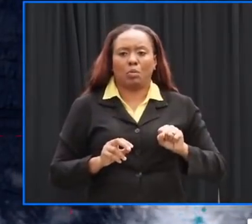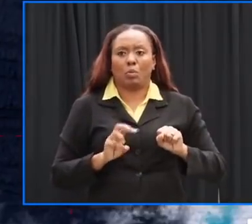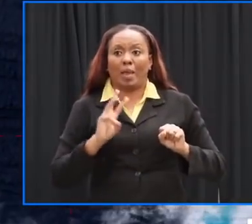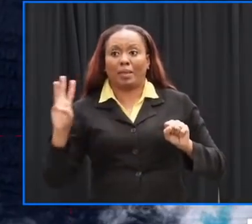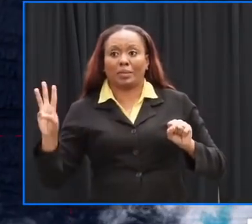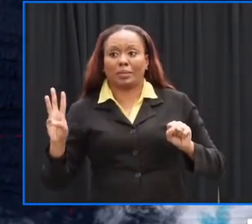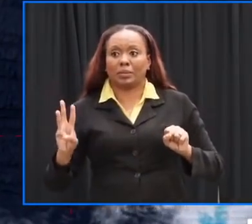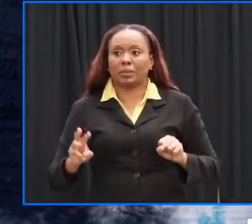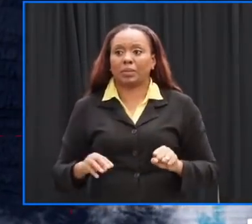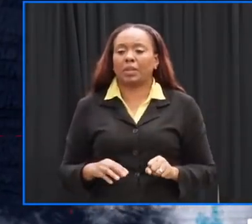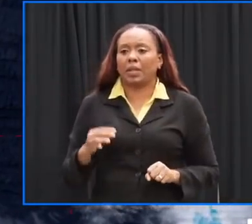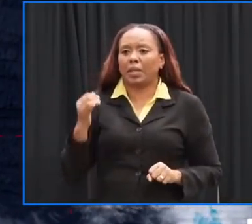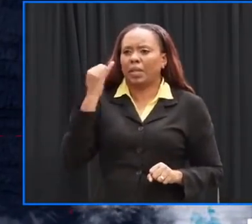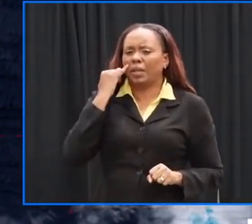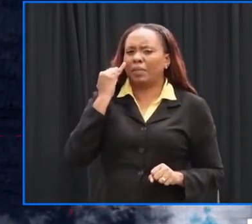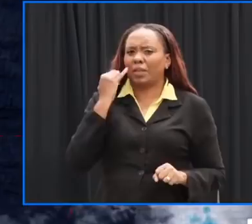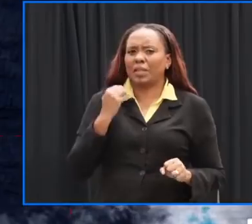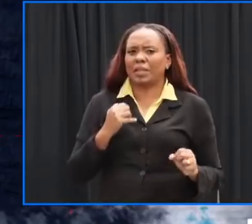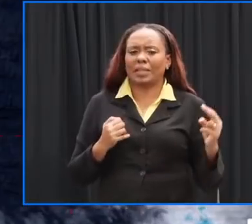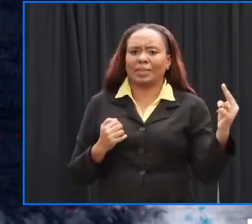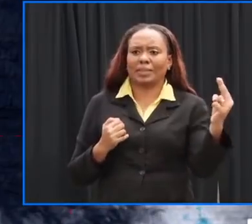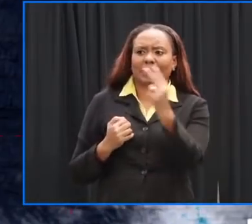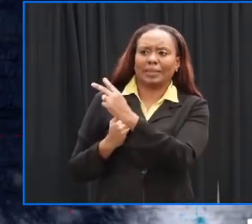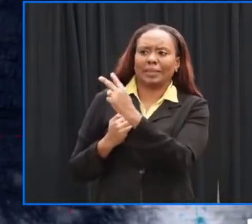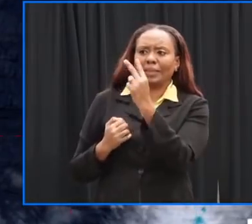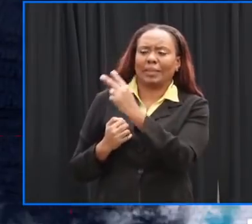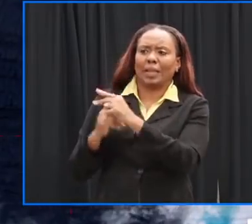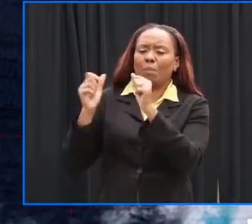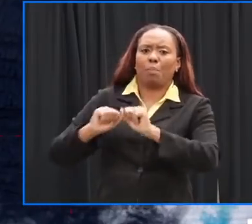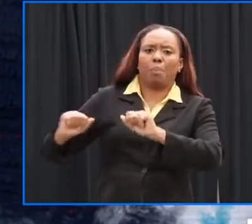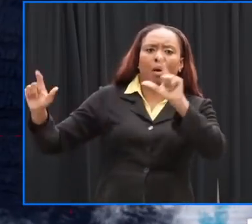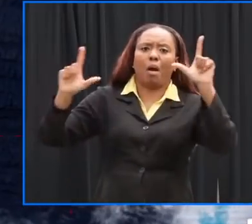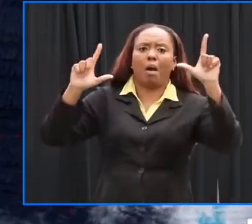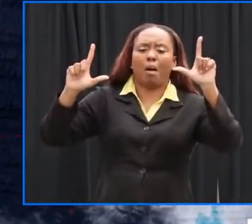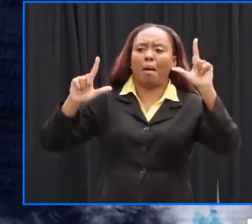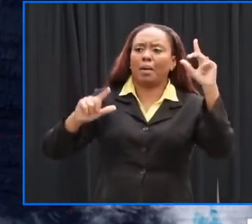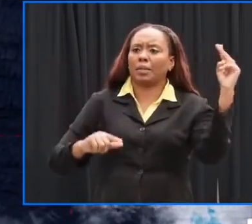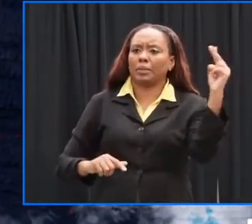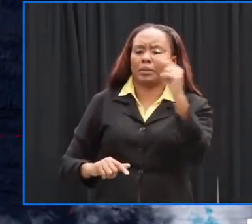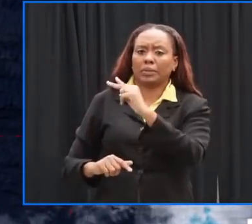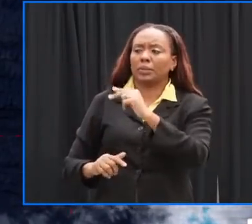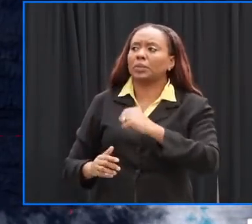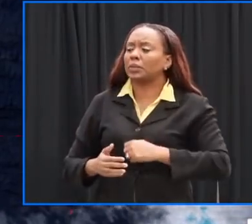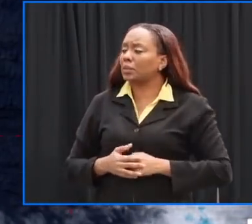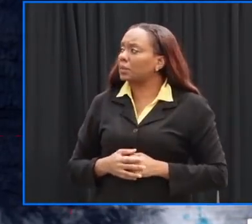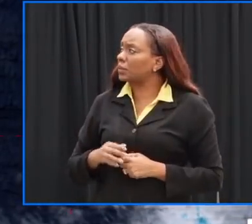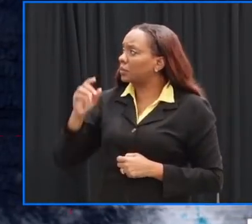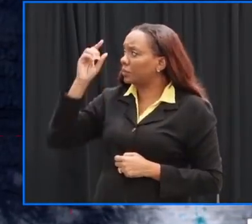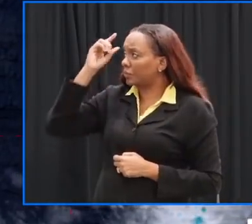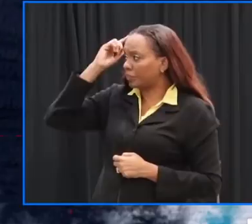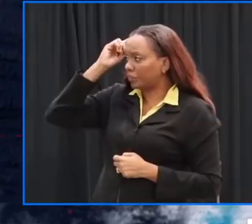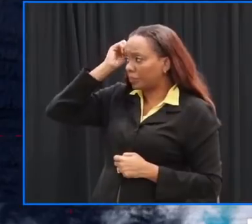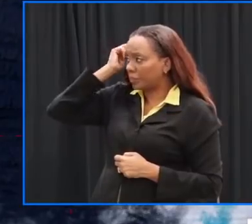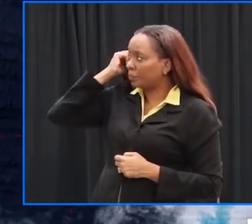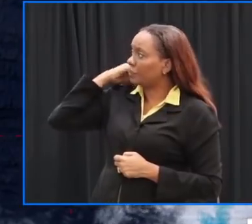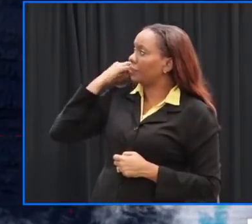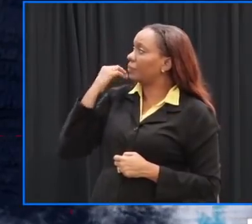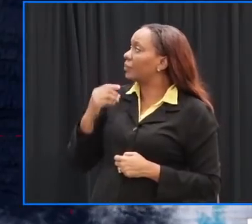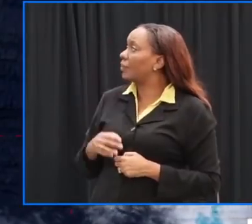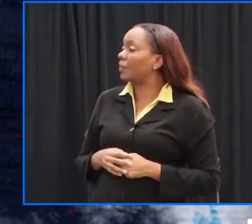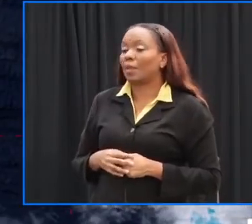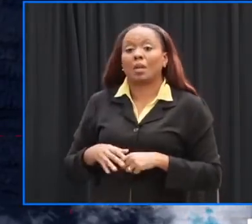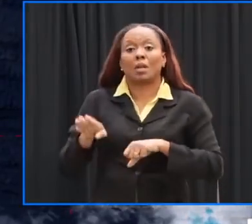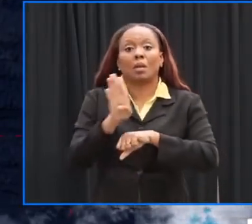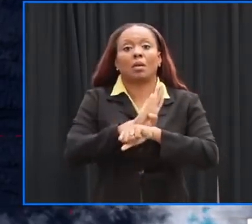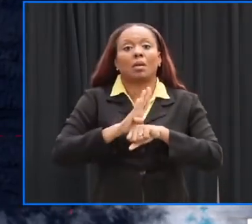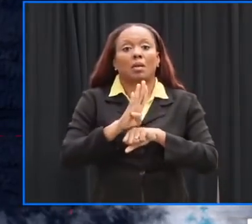if you can see on this uh on your screen again I have a satellite imagery up of uh this is the latest satellite loop and you can see Barbados on